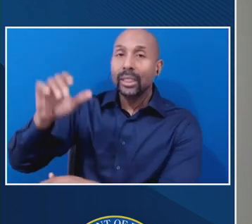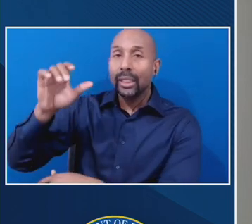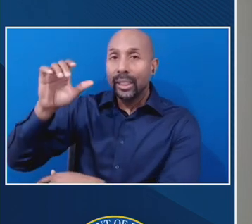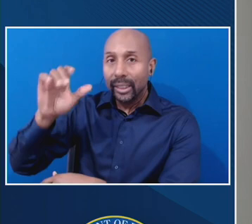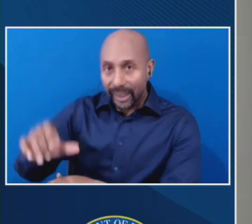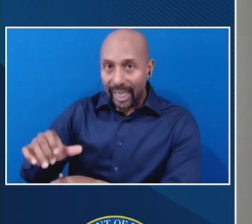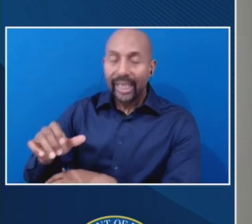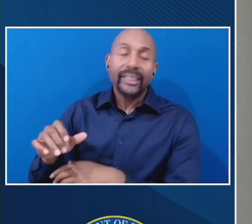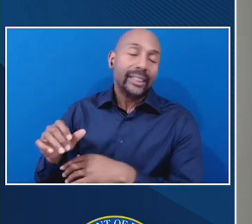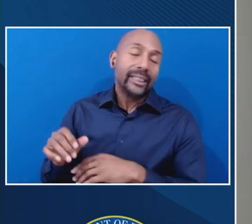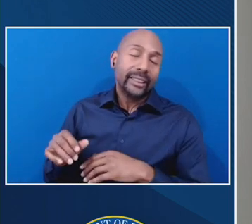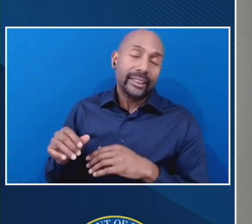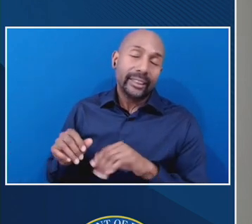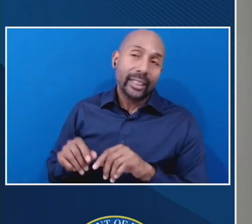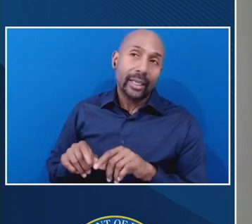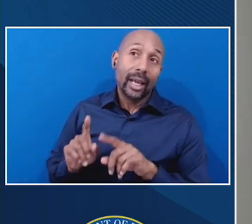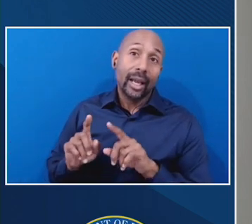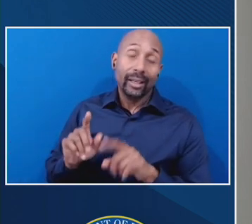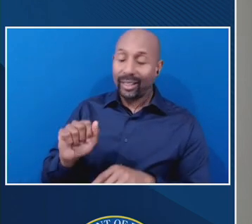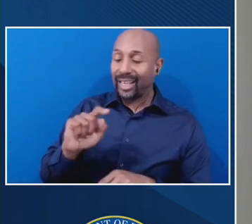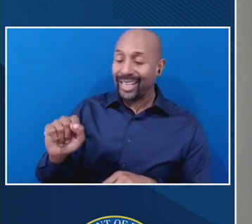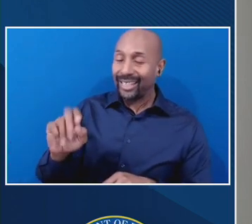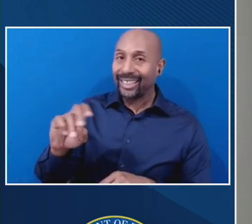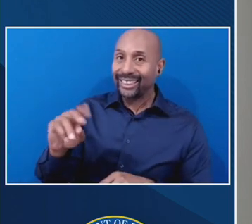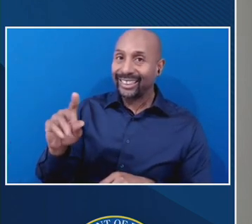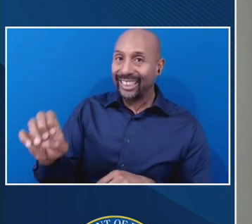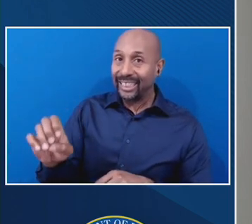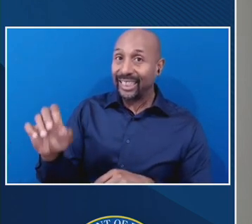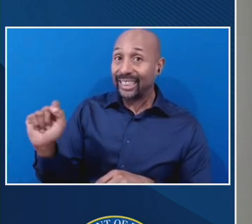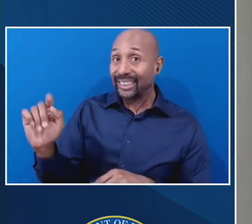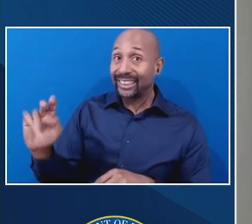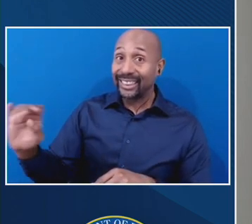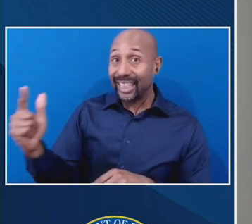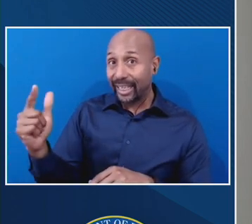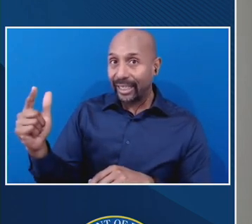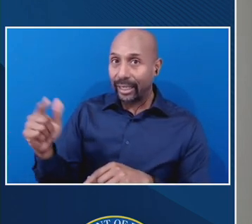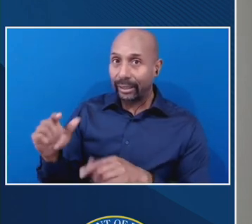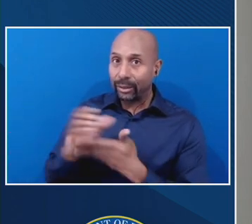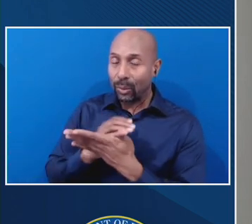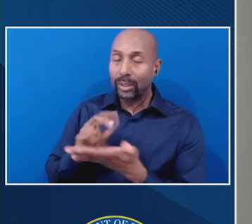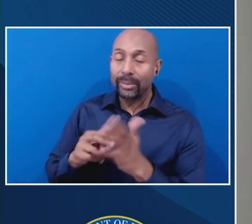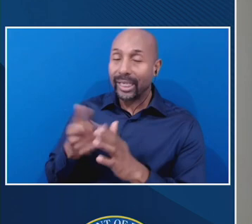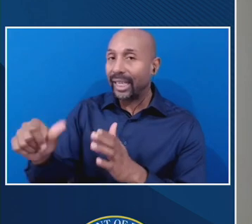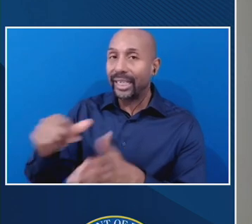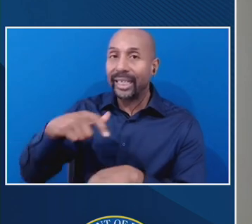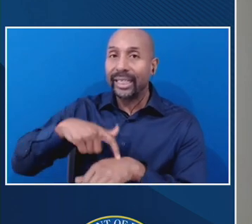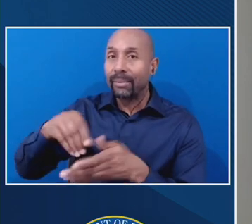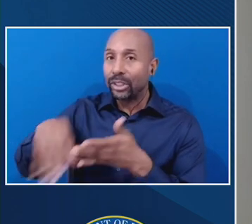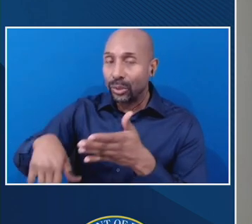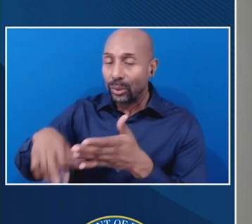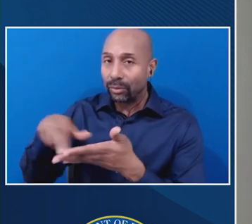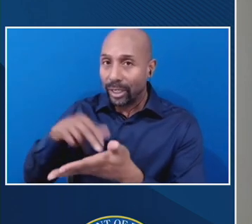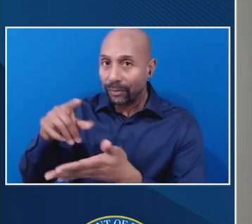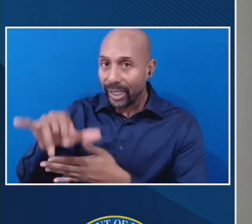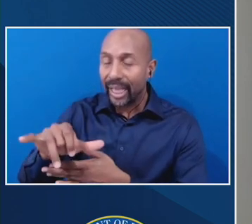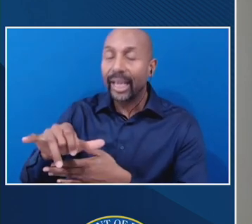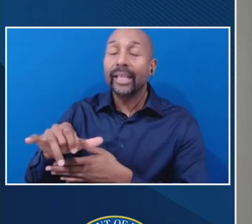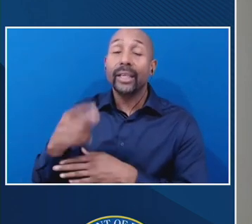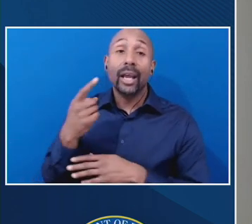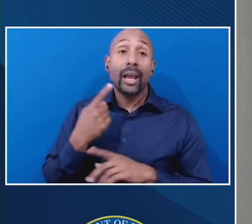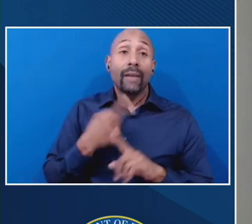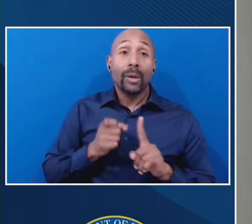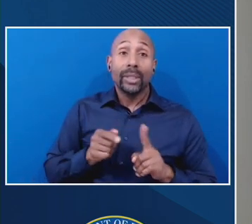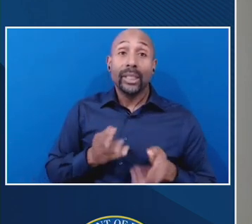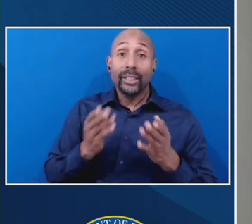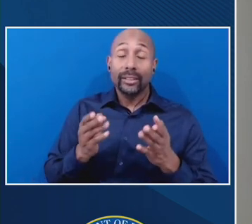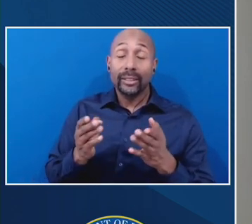course. So anytime the student is enrolled in, in distance education, that, that there, they would essentially under this proposal be treated as attendance taking